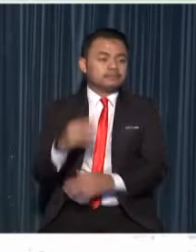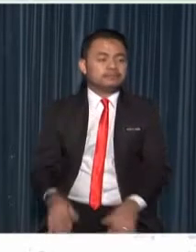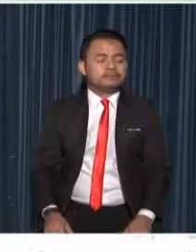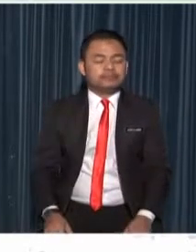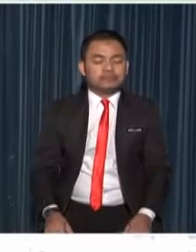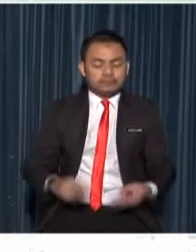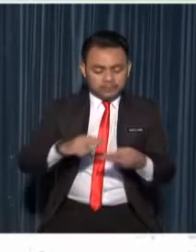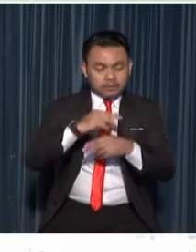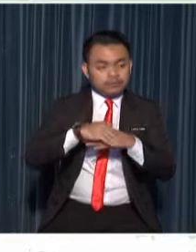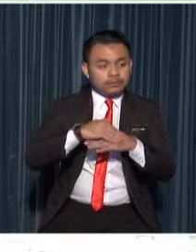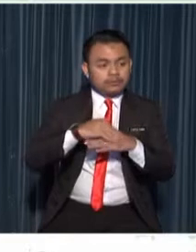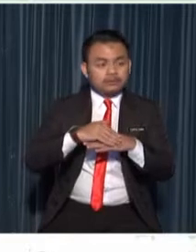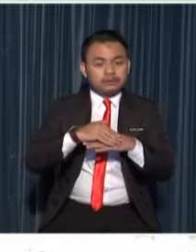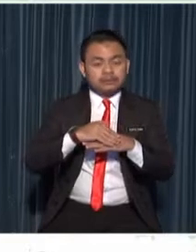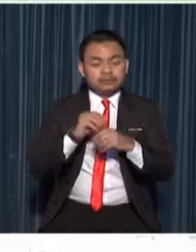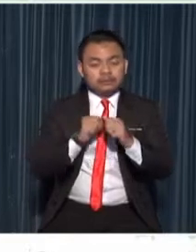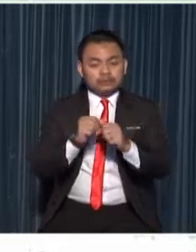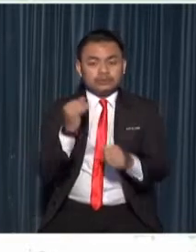reproduce through seeds